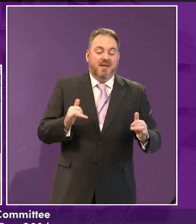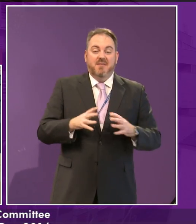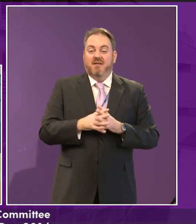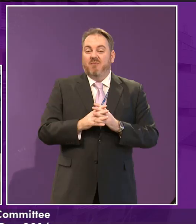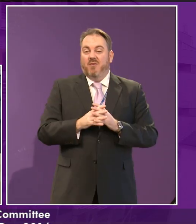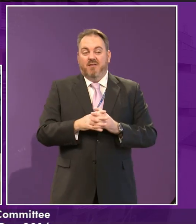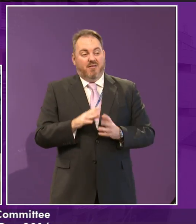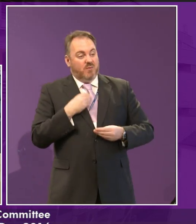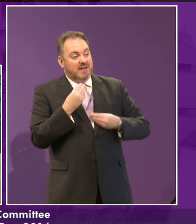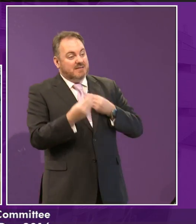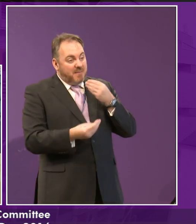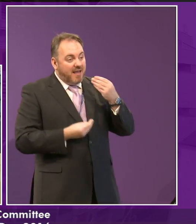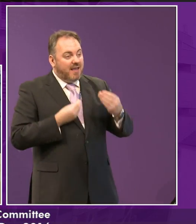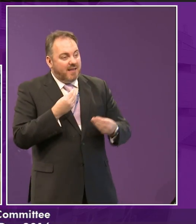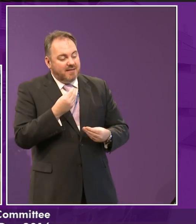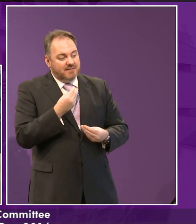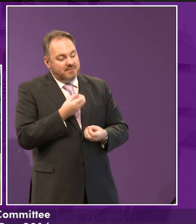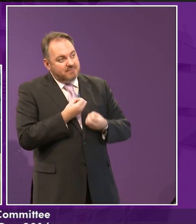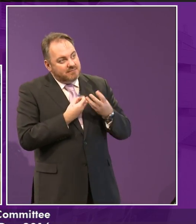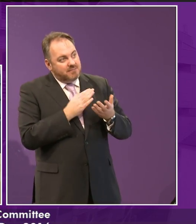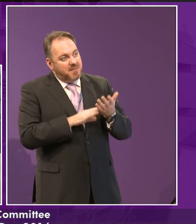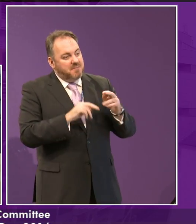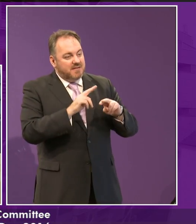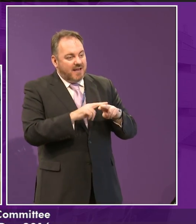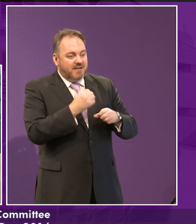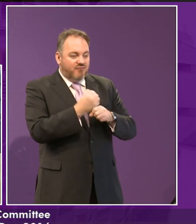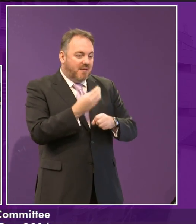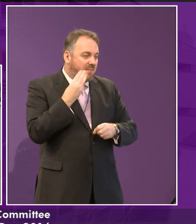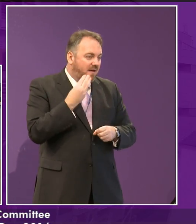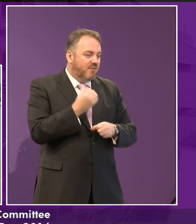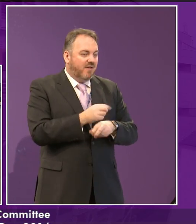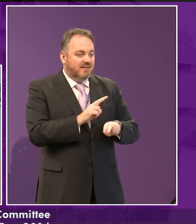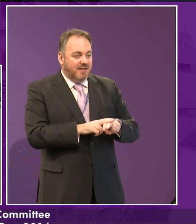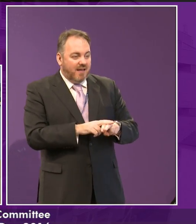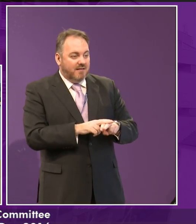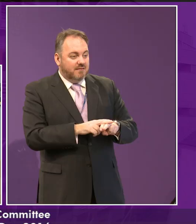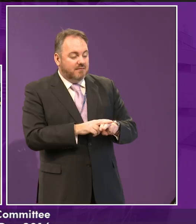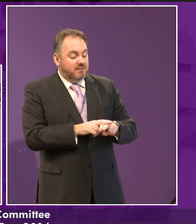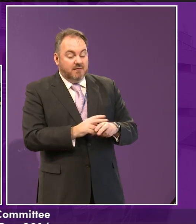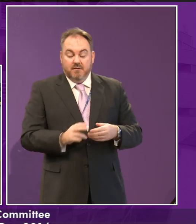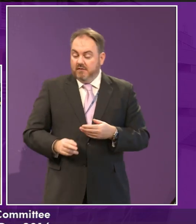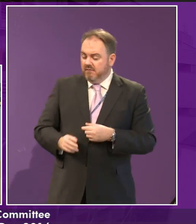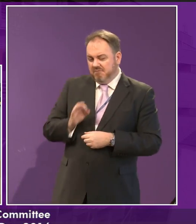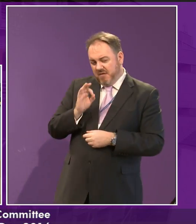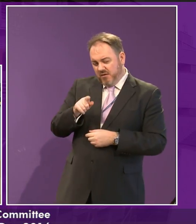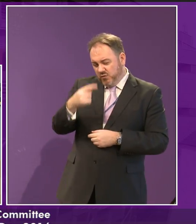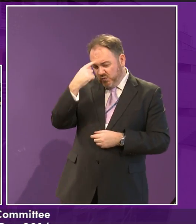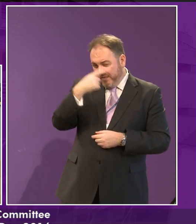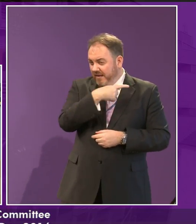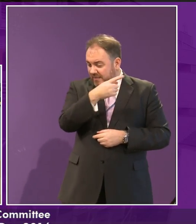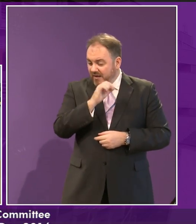explain it to them, and they'd probably understand. Do you think we listen? Yeah. Good.